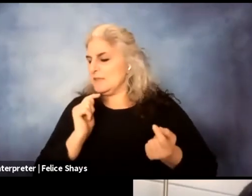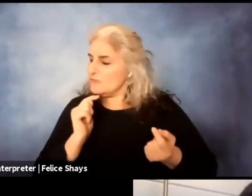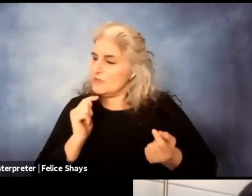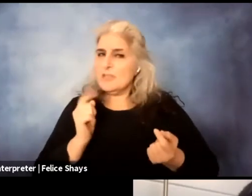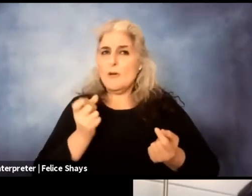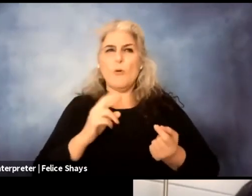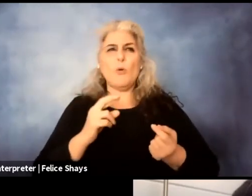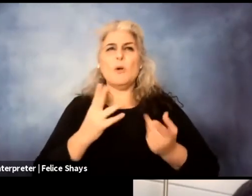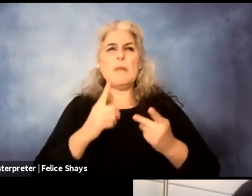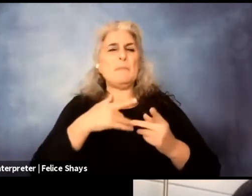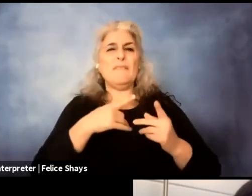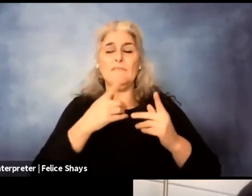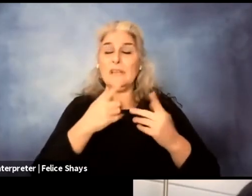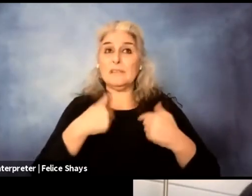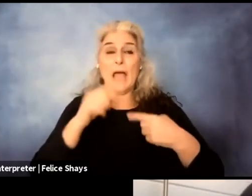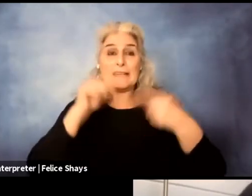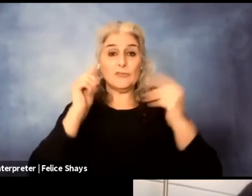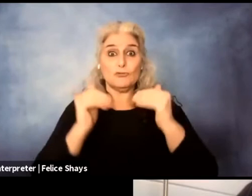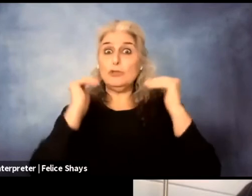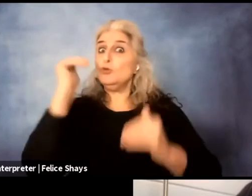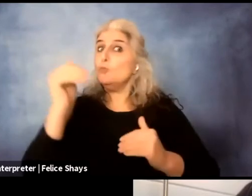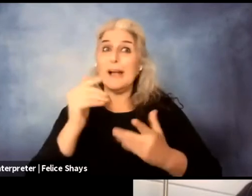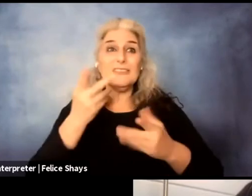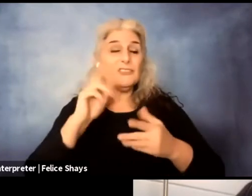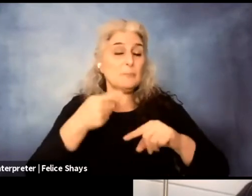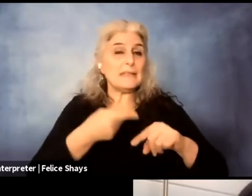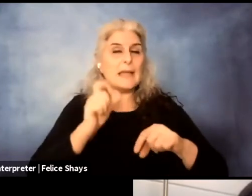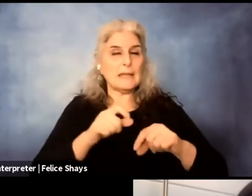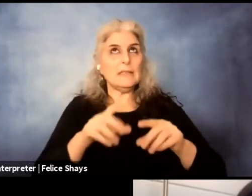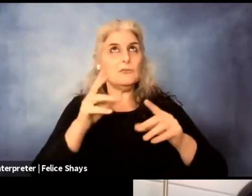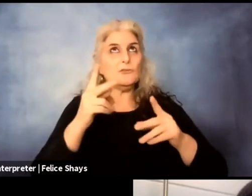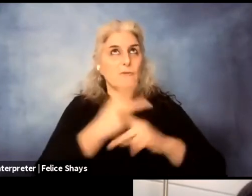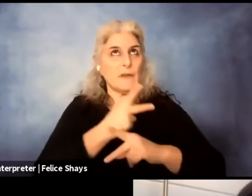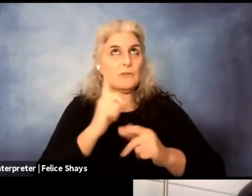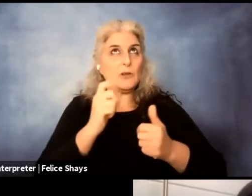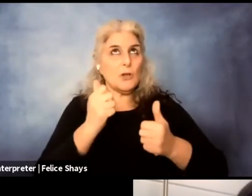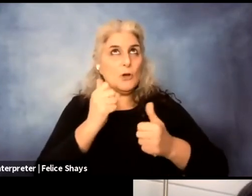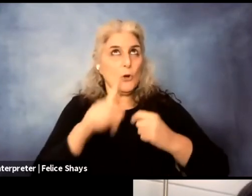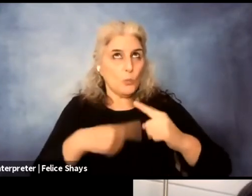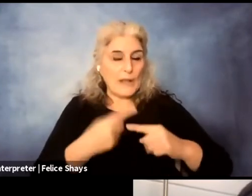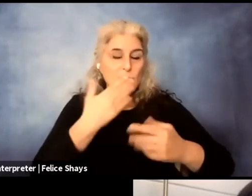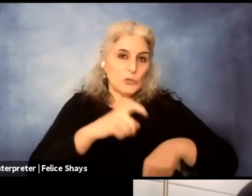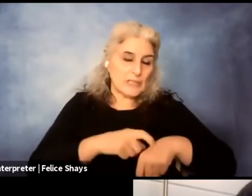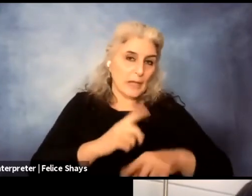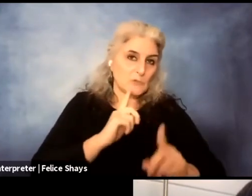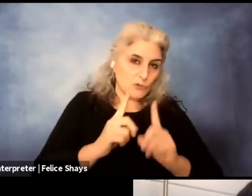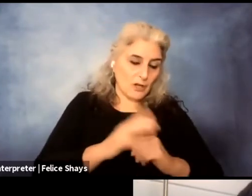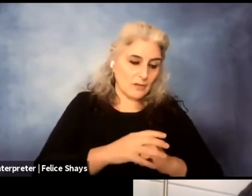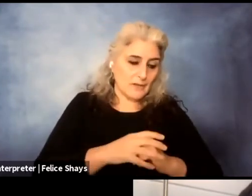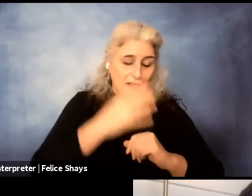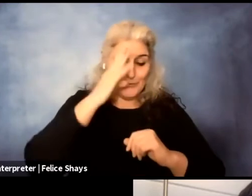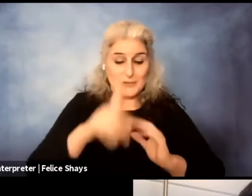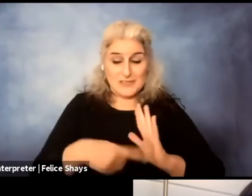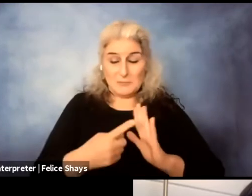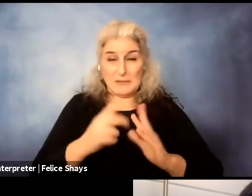own battles. Right. It's like, it's like in these, in meetings where something has to be done, one often is put into a